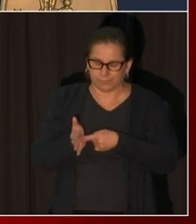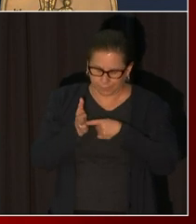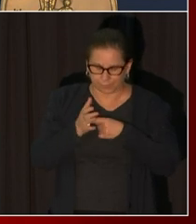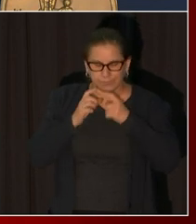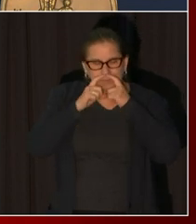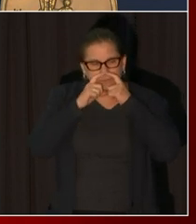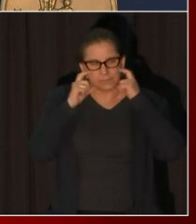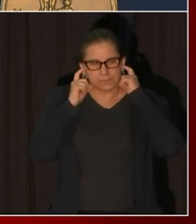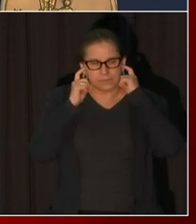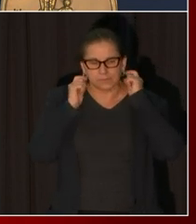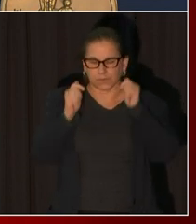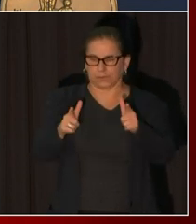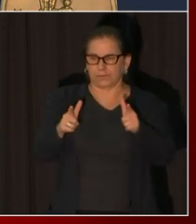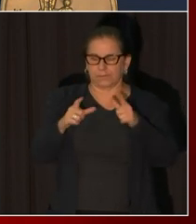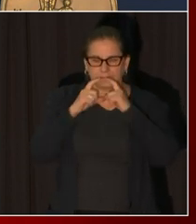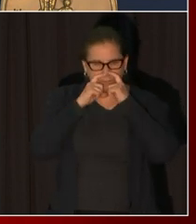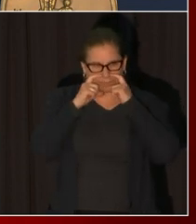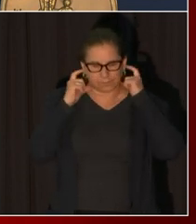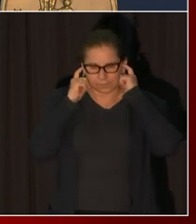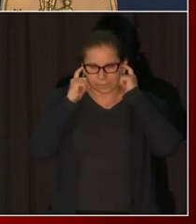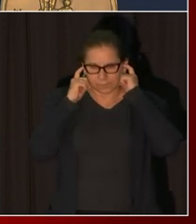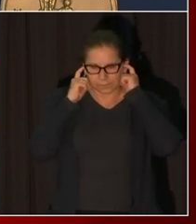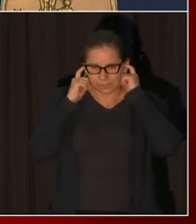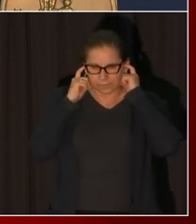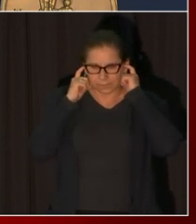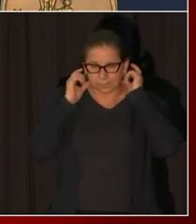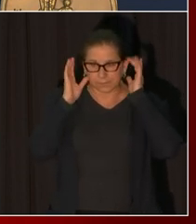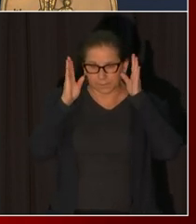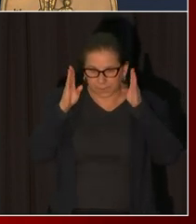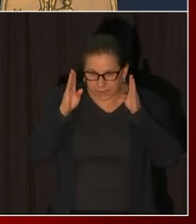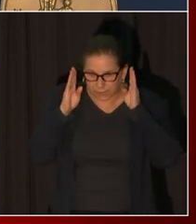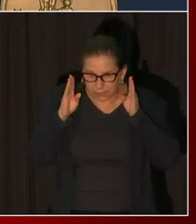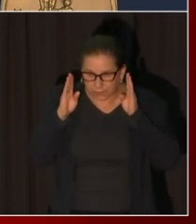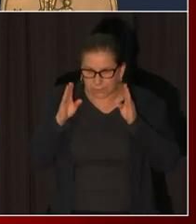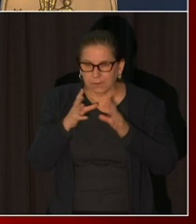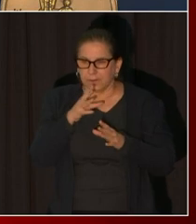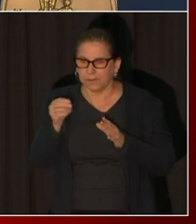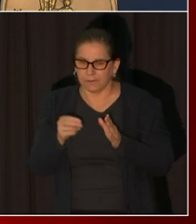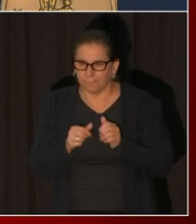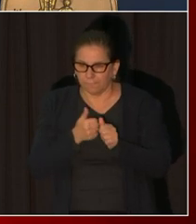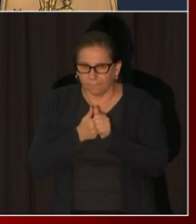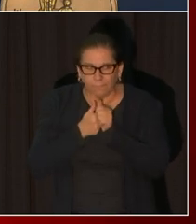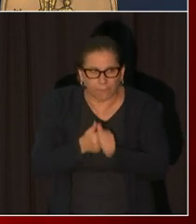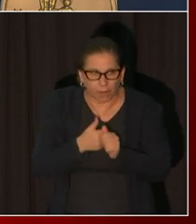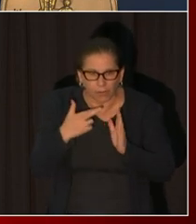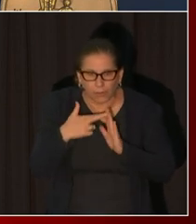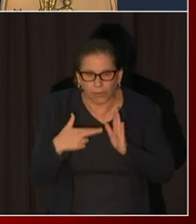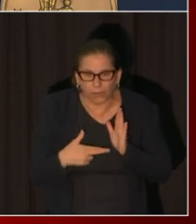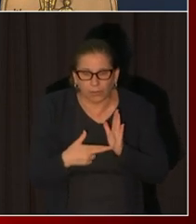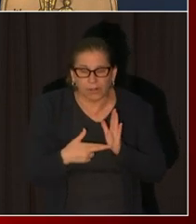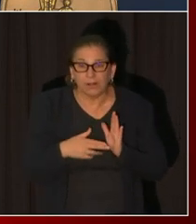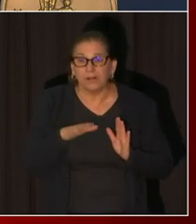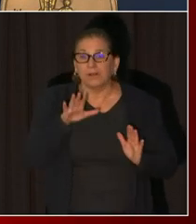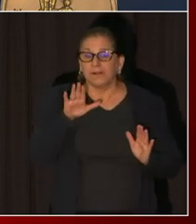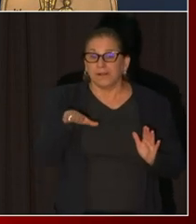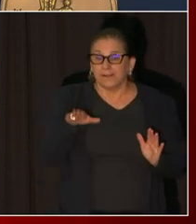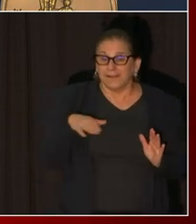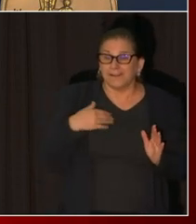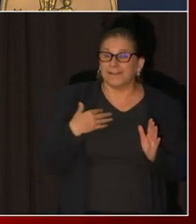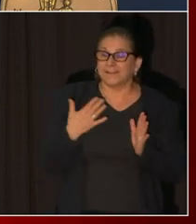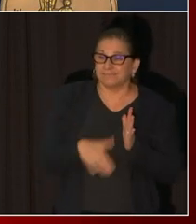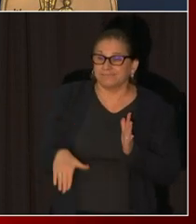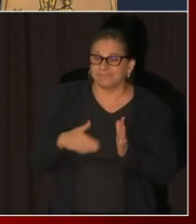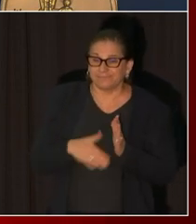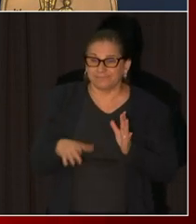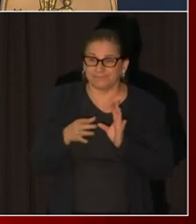to pay close attention to all of those places but wear a mask when you're out. I